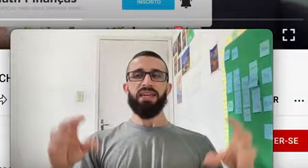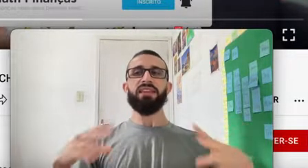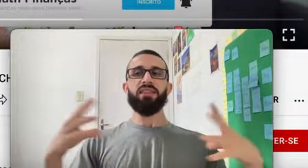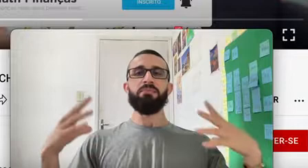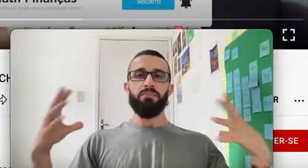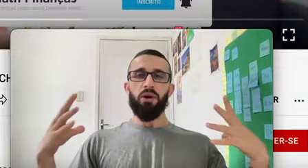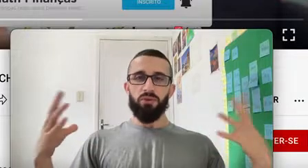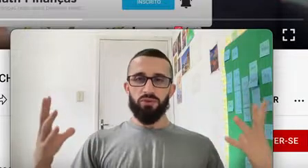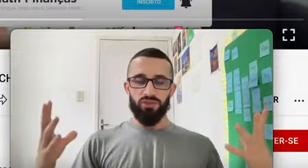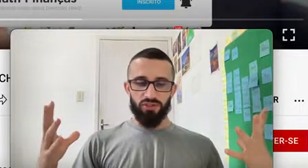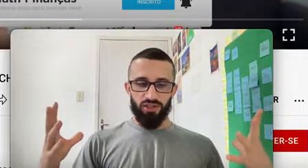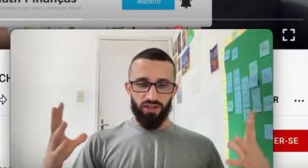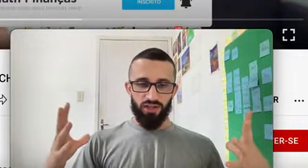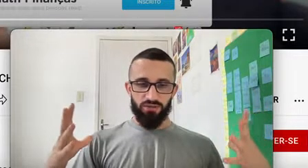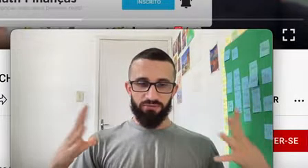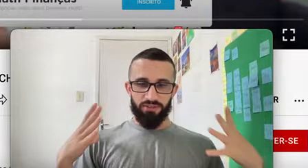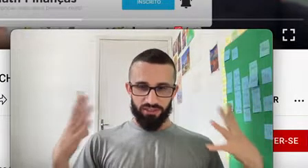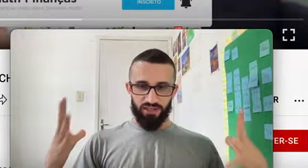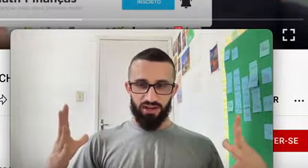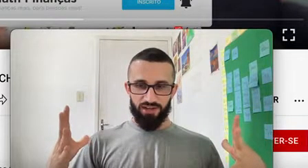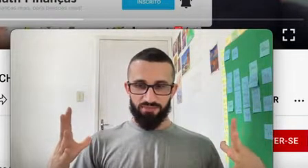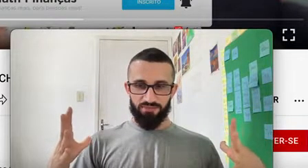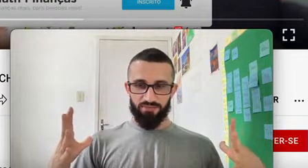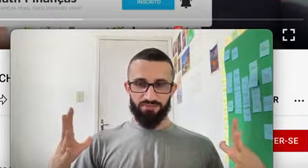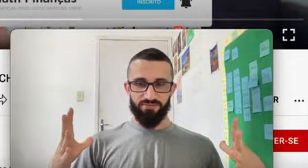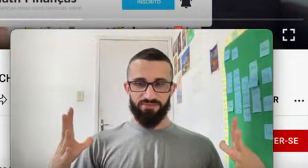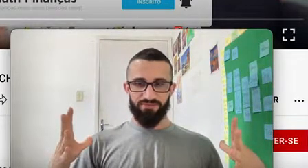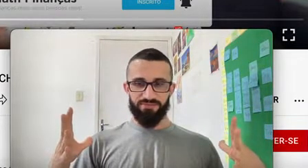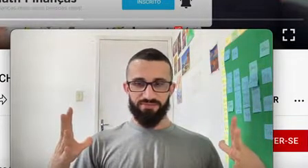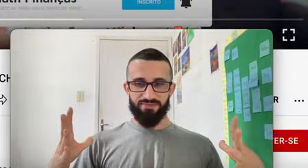Make the Most Of The Time